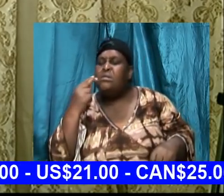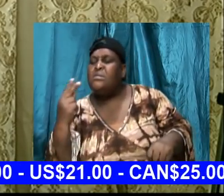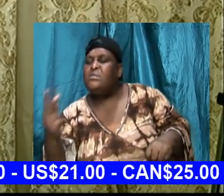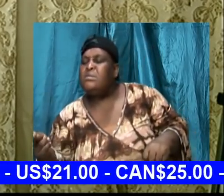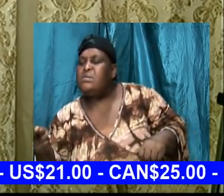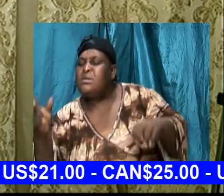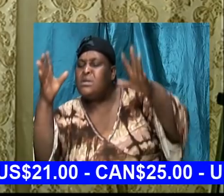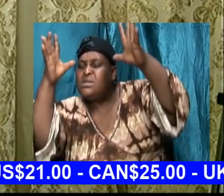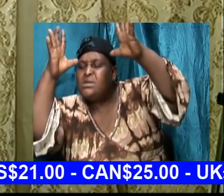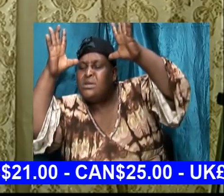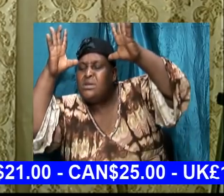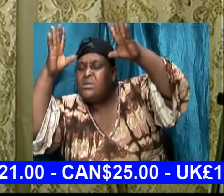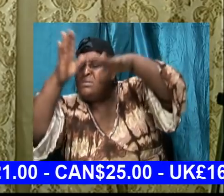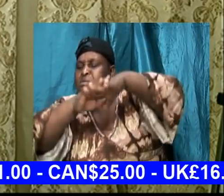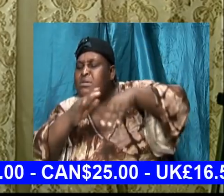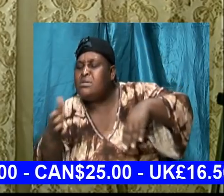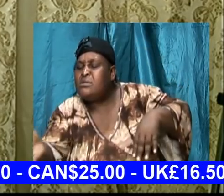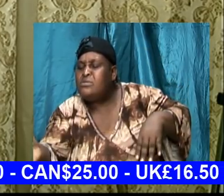his feet tied up.